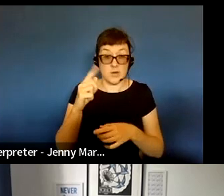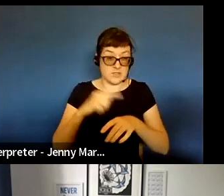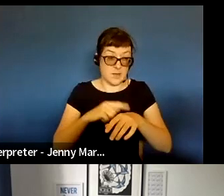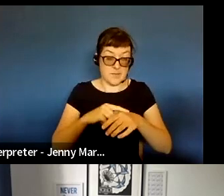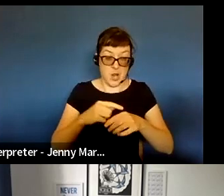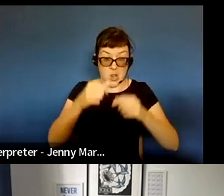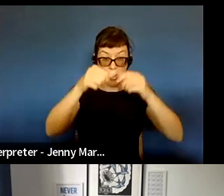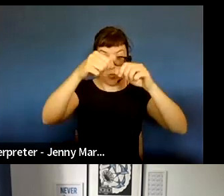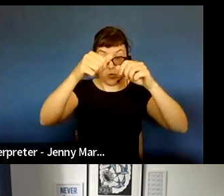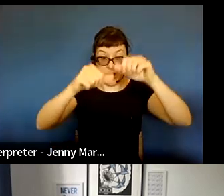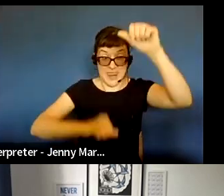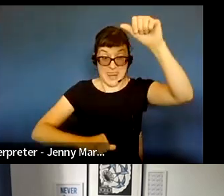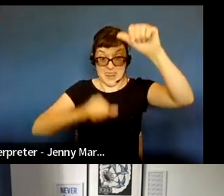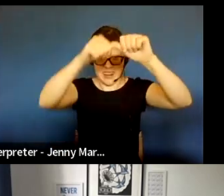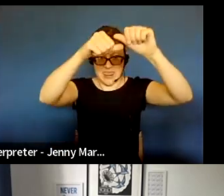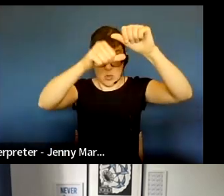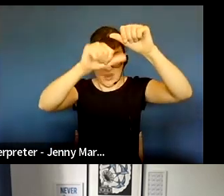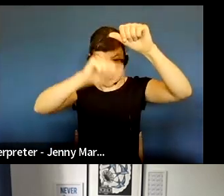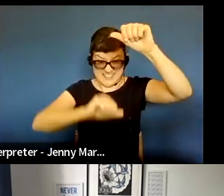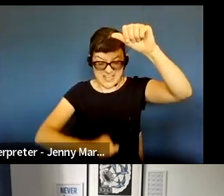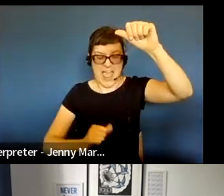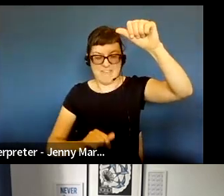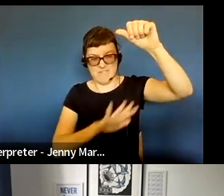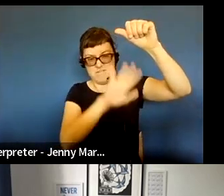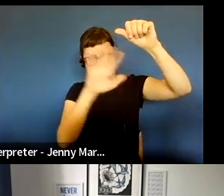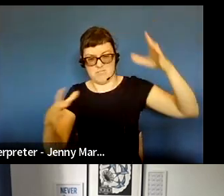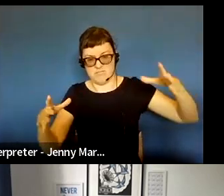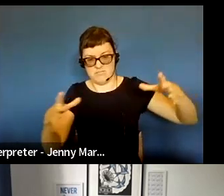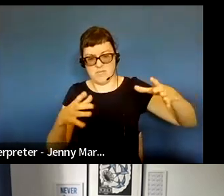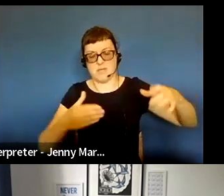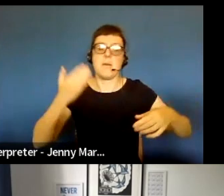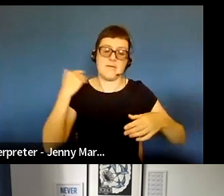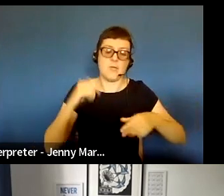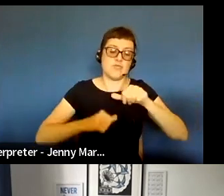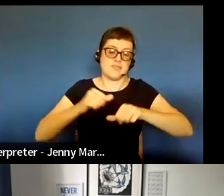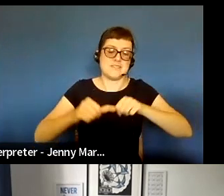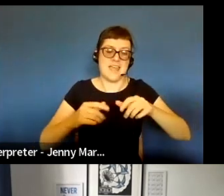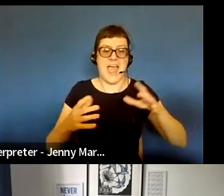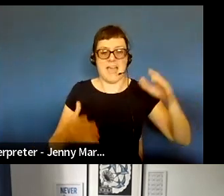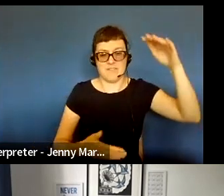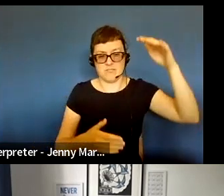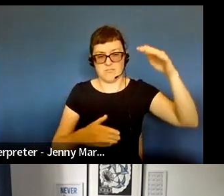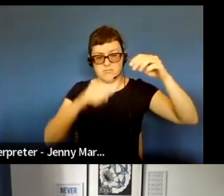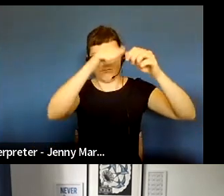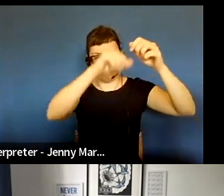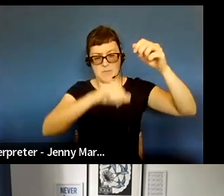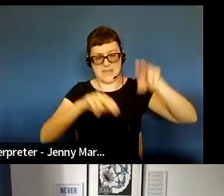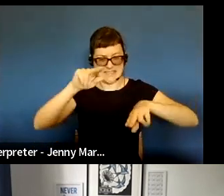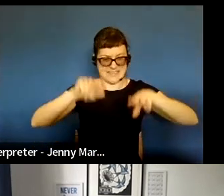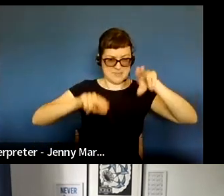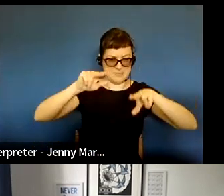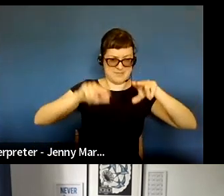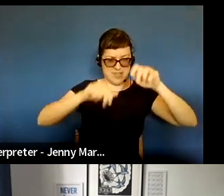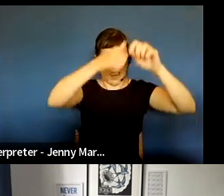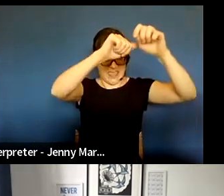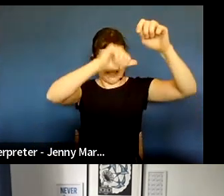you realize you've got a pool of applicants in a previous process we've run with assessment. You've got